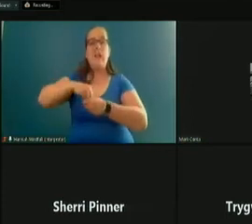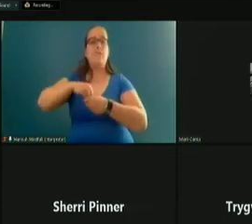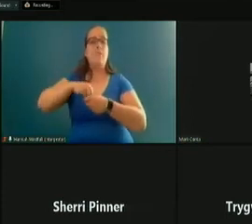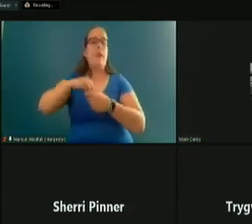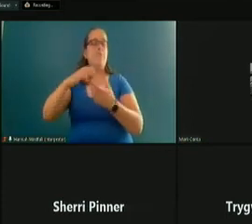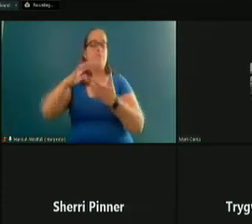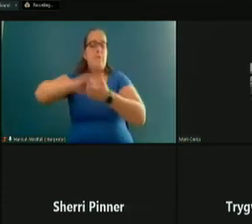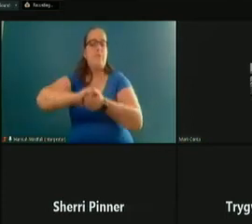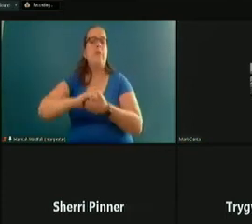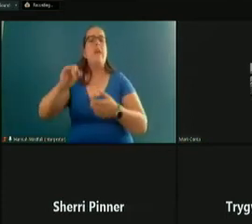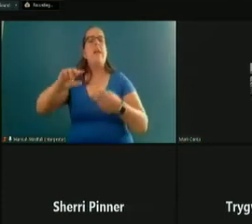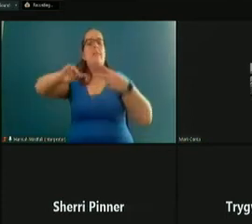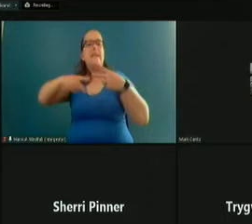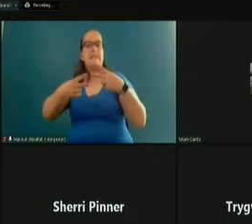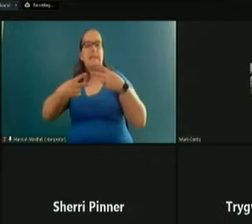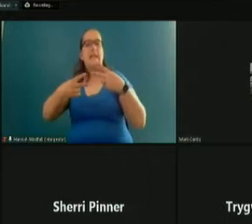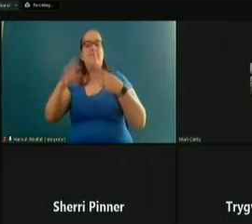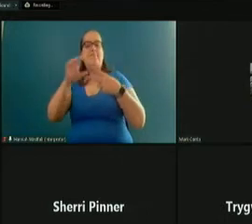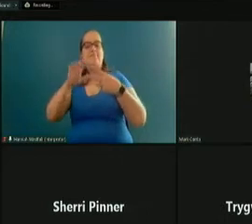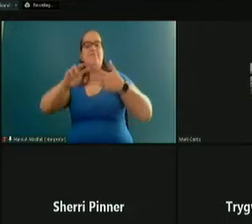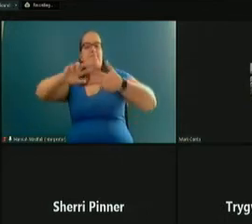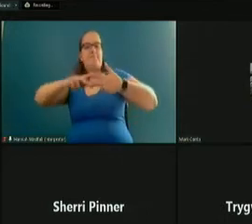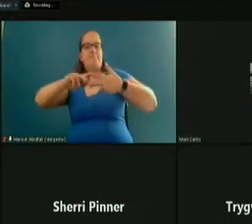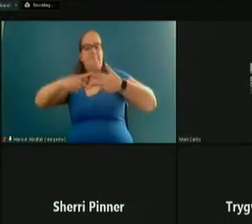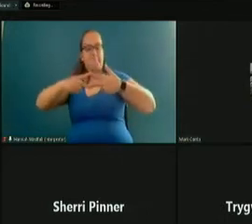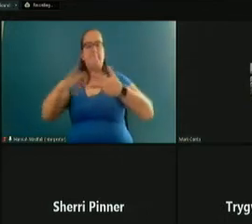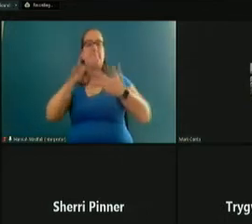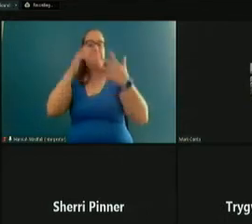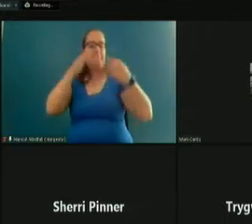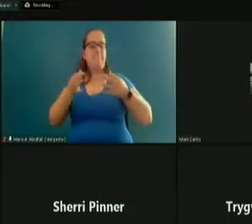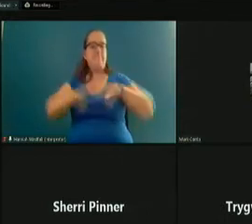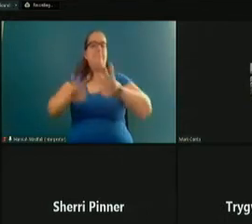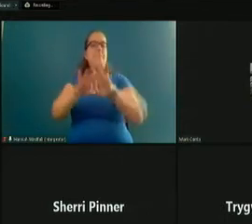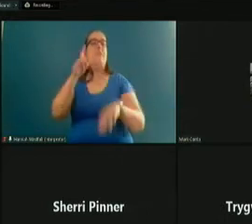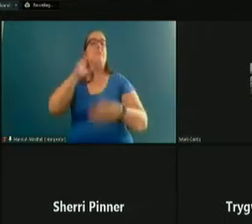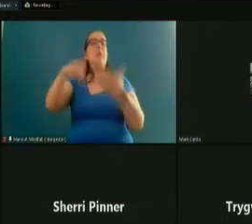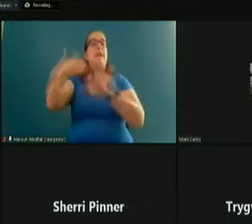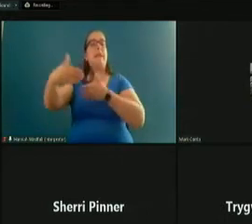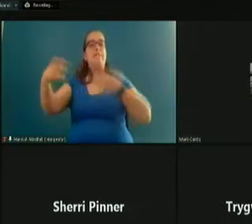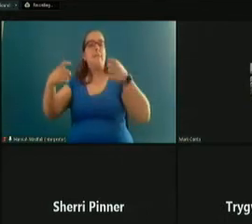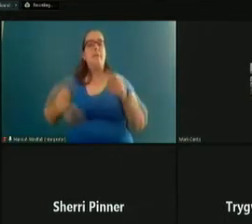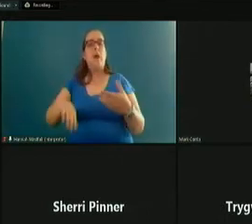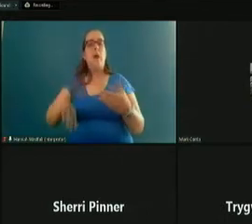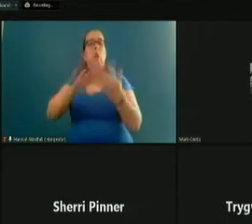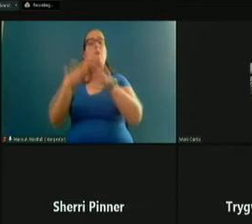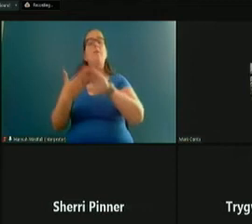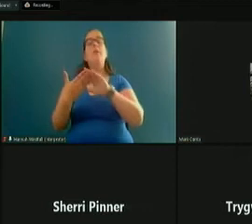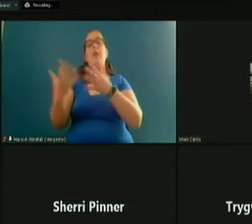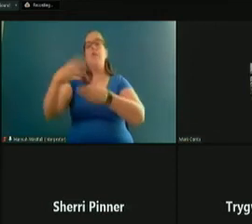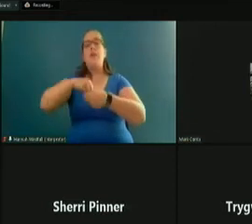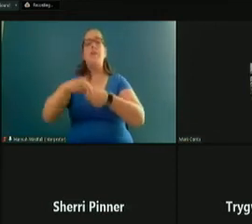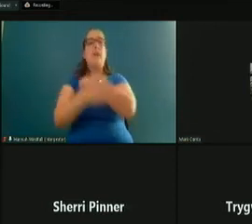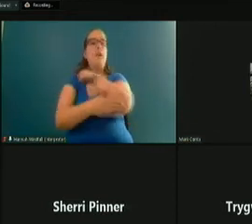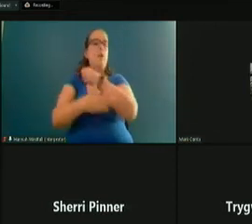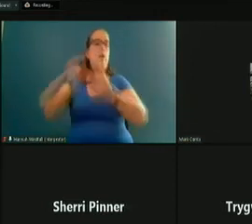has determined to be important for the next county administrator. Community engagement and partnerships are essential to